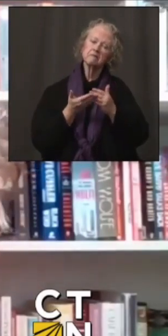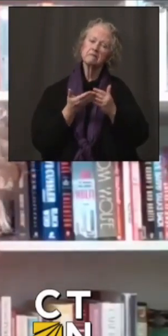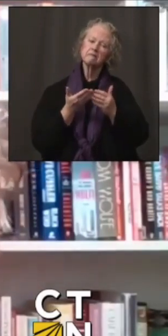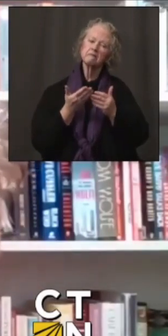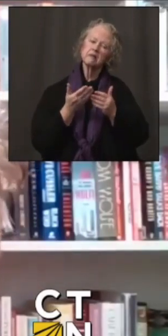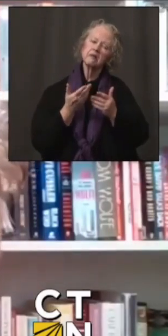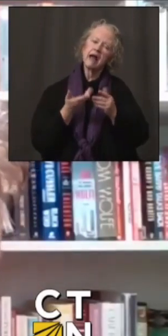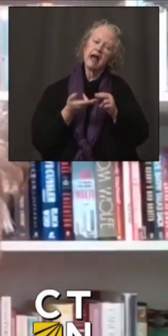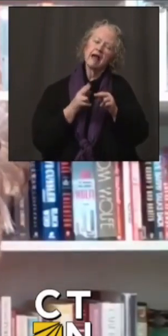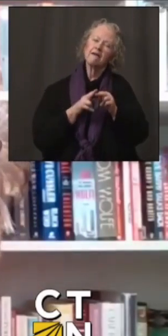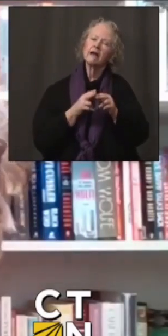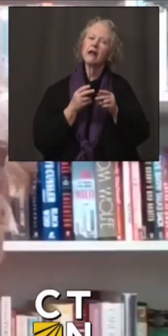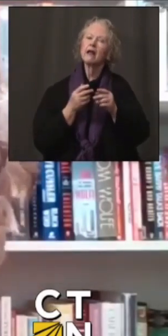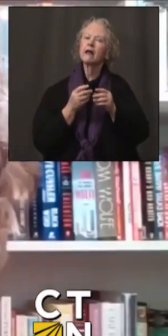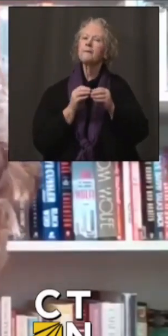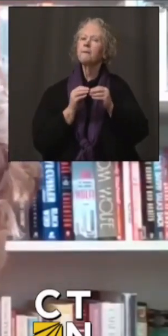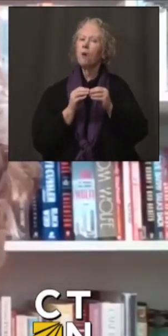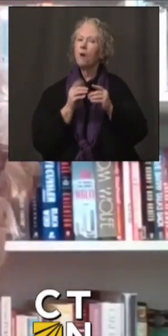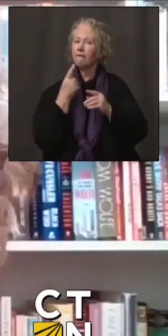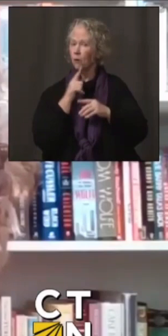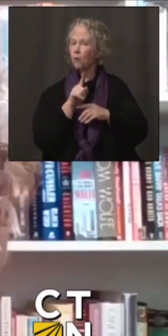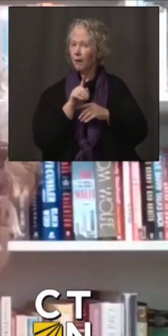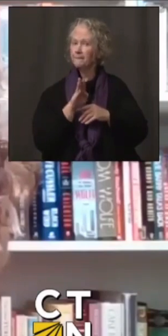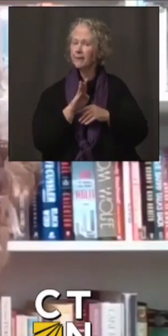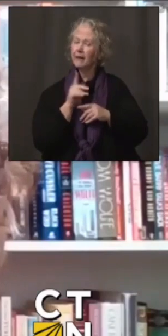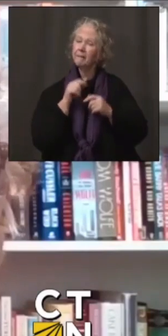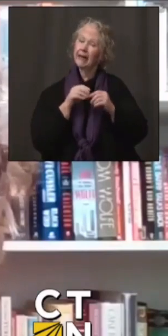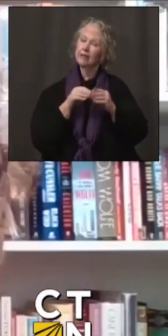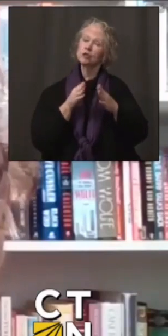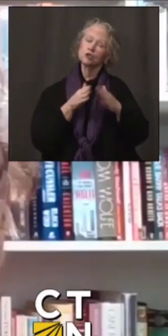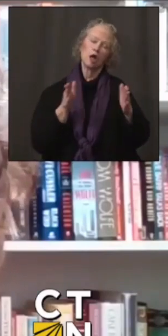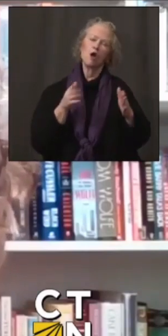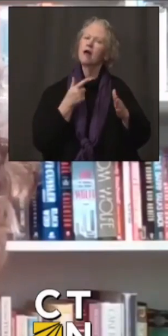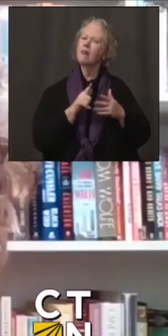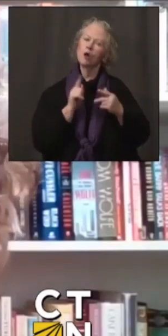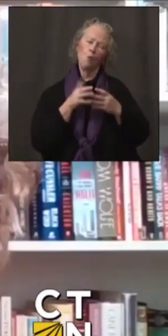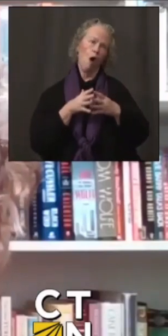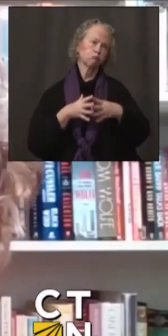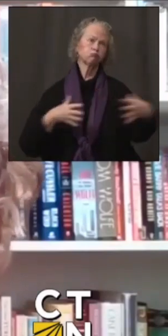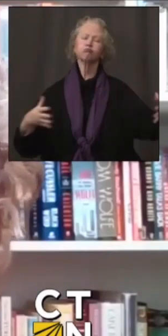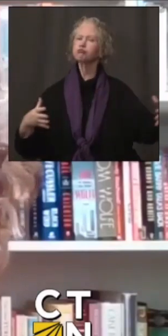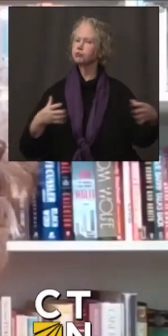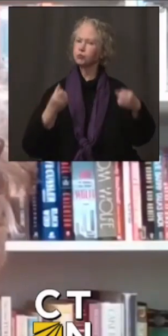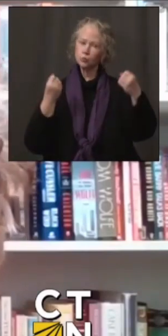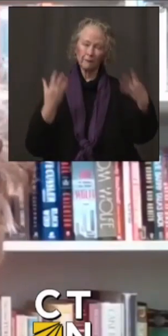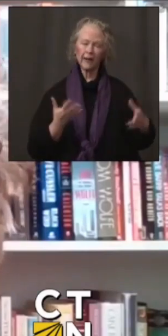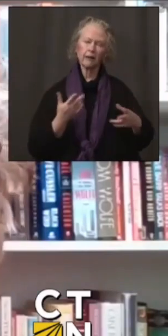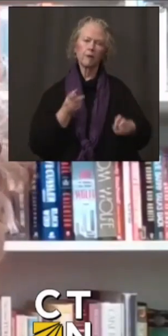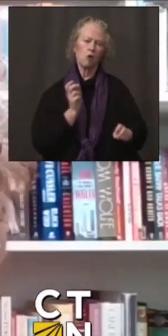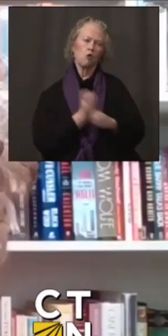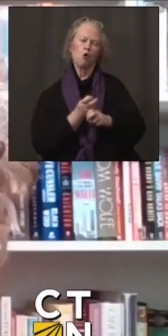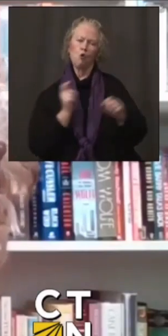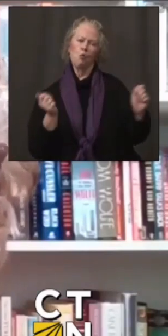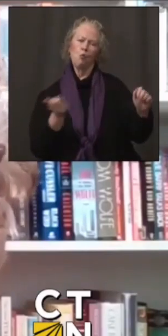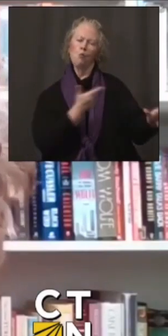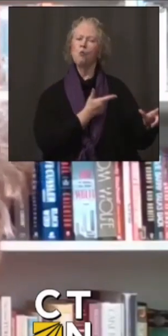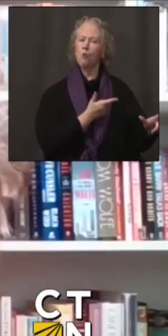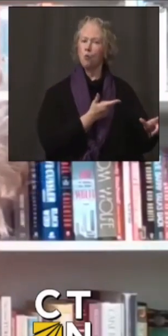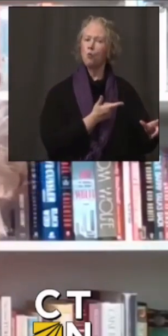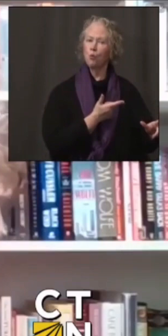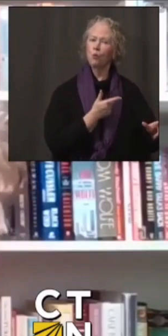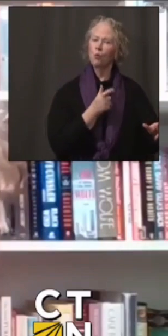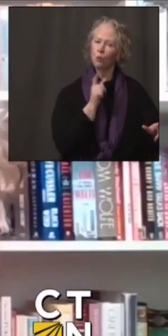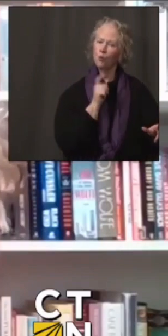But in general, I think the sentiment expressed was that they didn't want to expand the group so large that it would make it difficult for those very high-risk